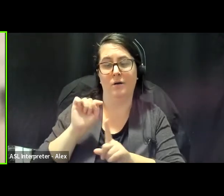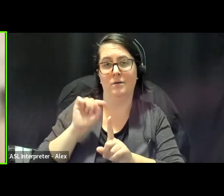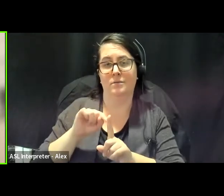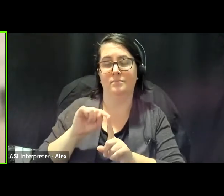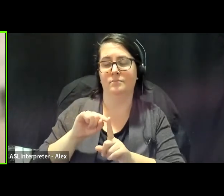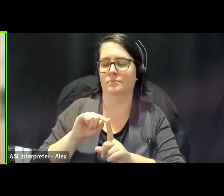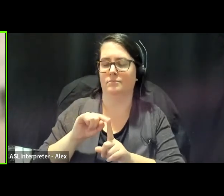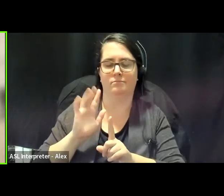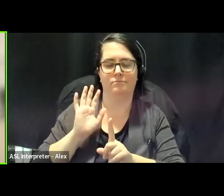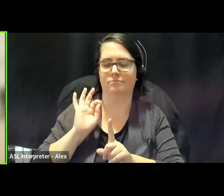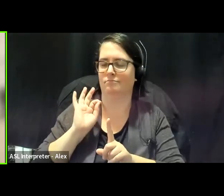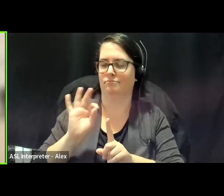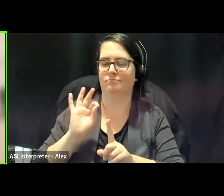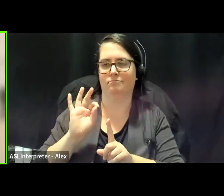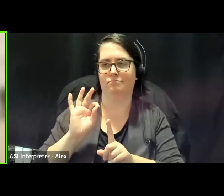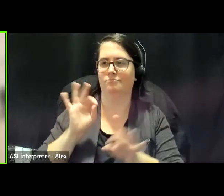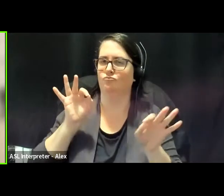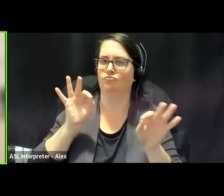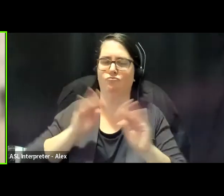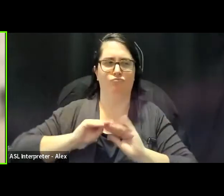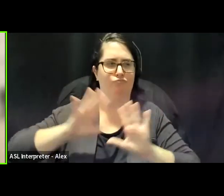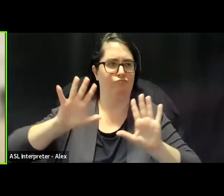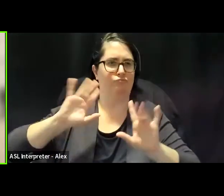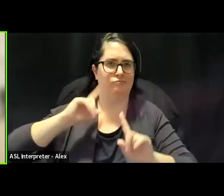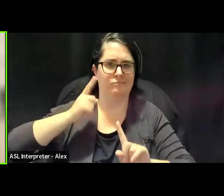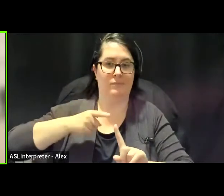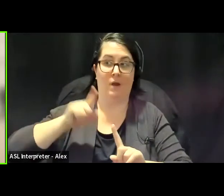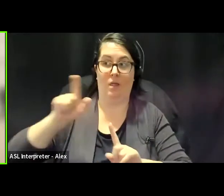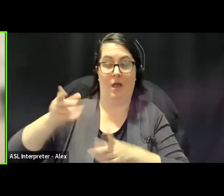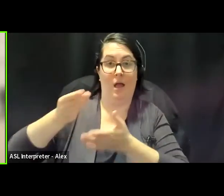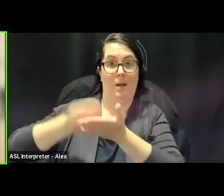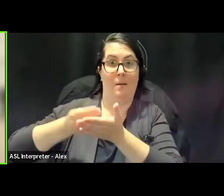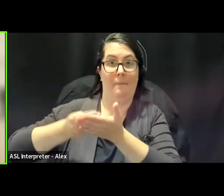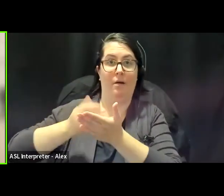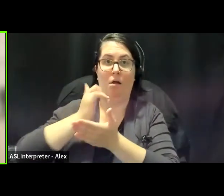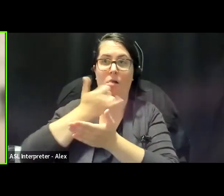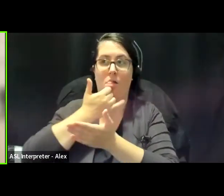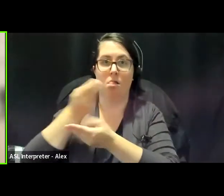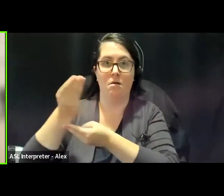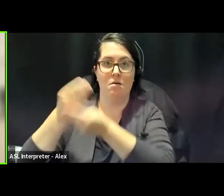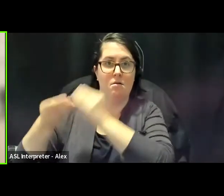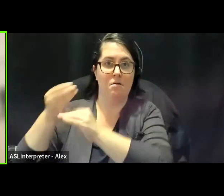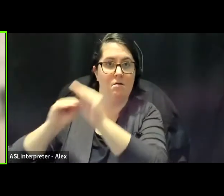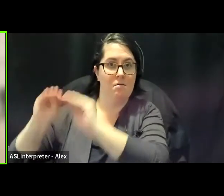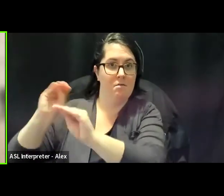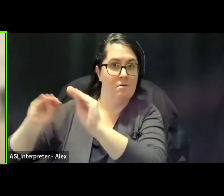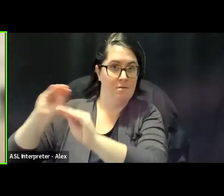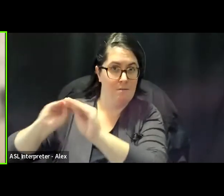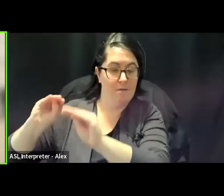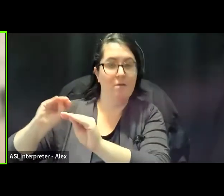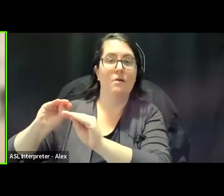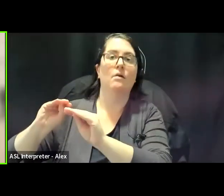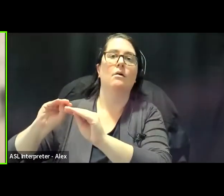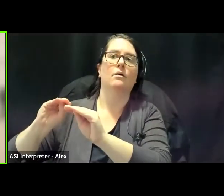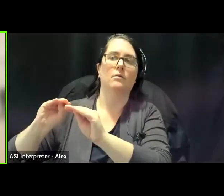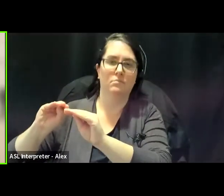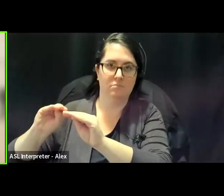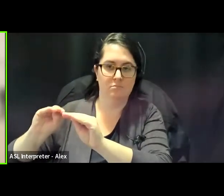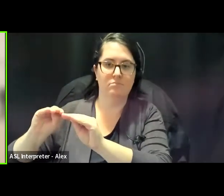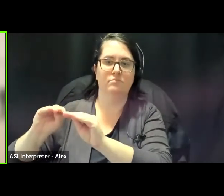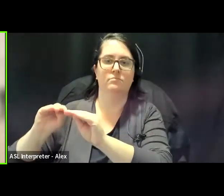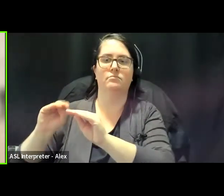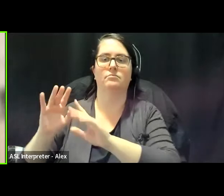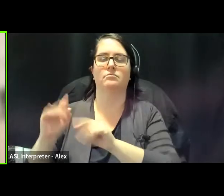brilliantly, you know, uh, exposed, those funds have been misappropriated, um, they've involved taking,